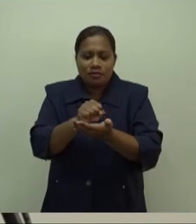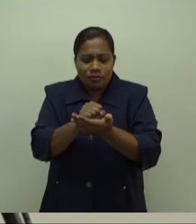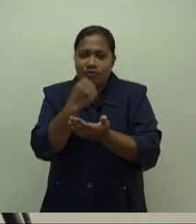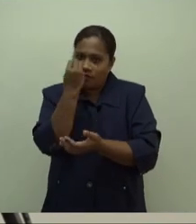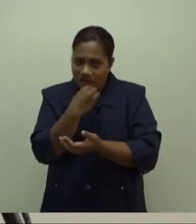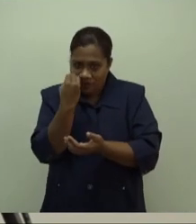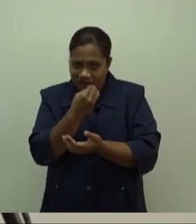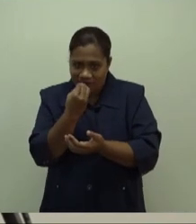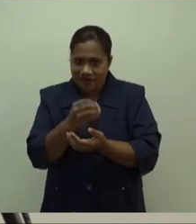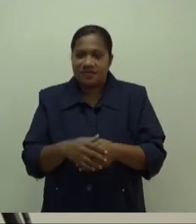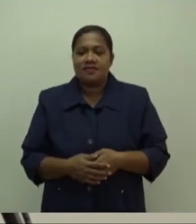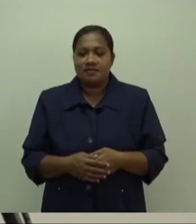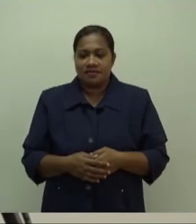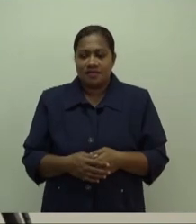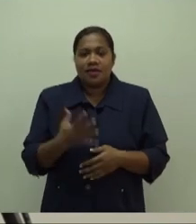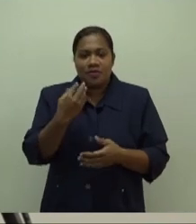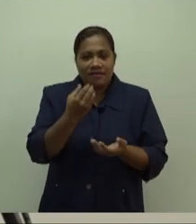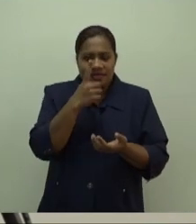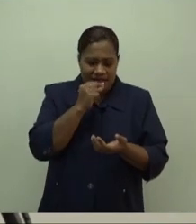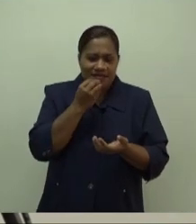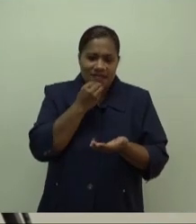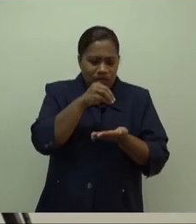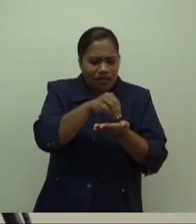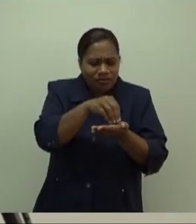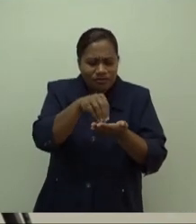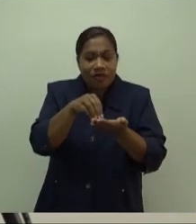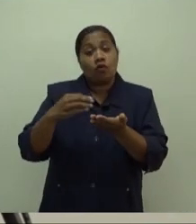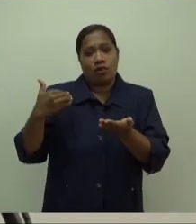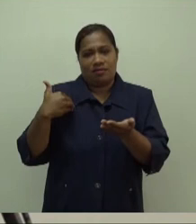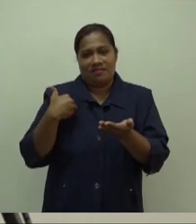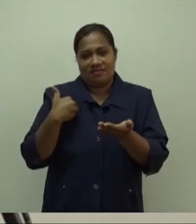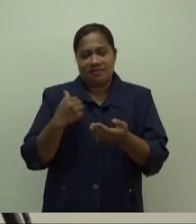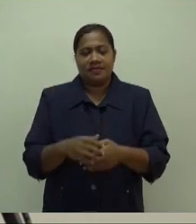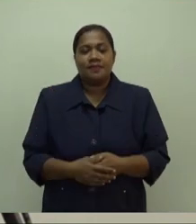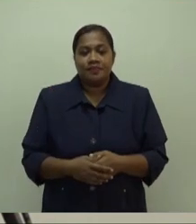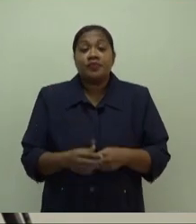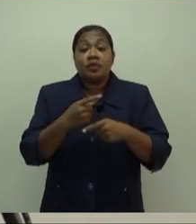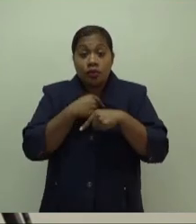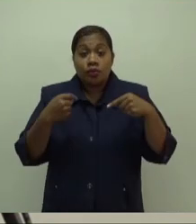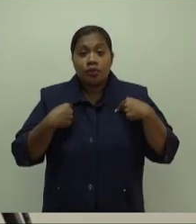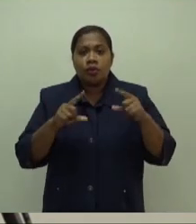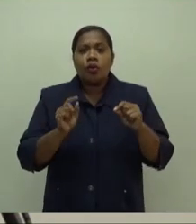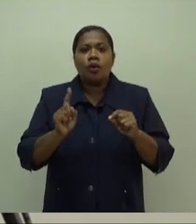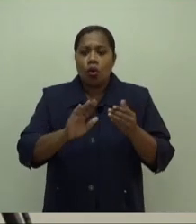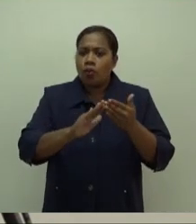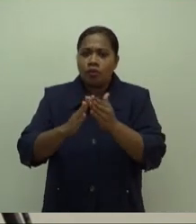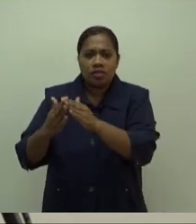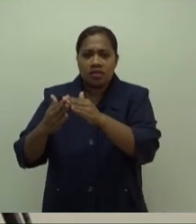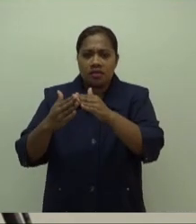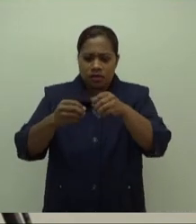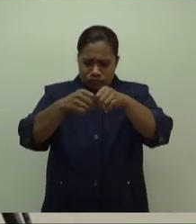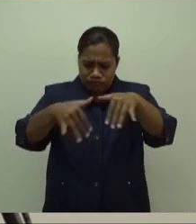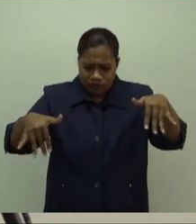Division by division we're taking this campaign to the grassroots. Conducting home visits to